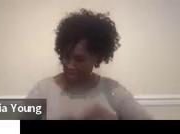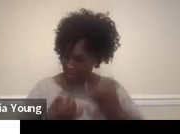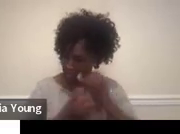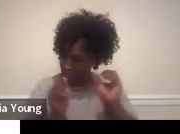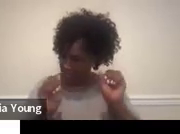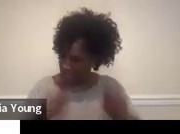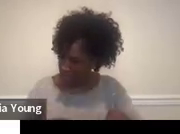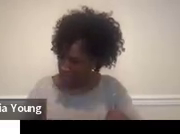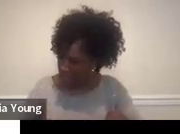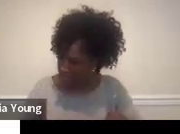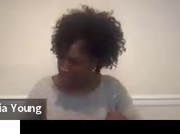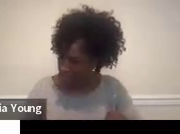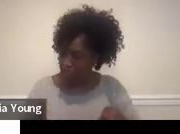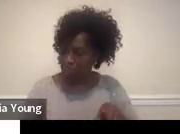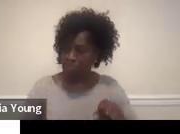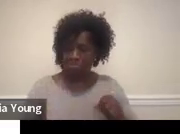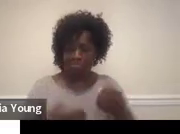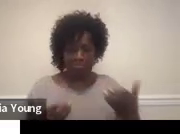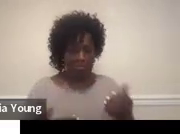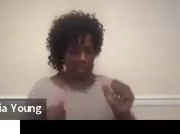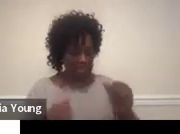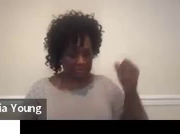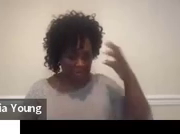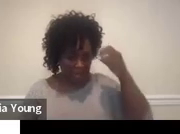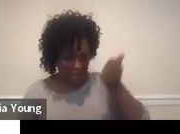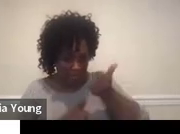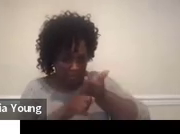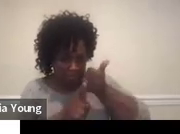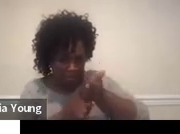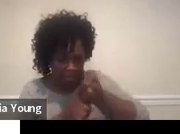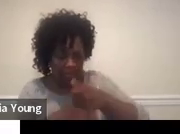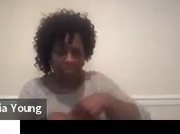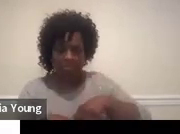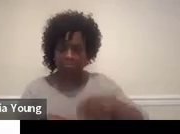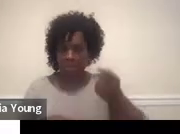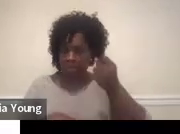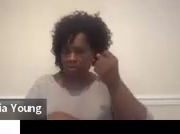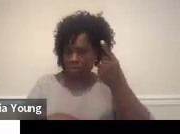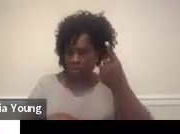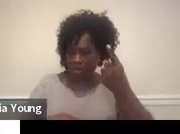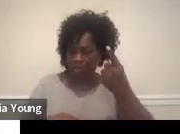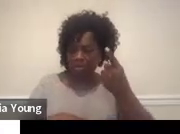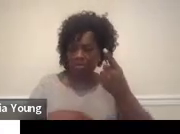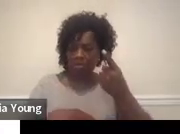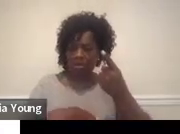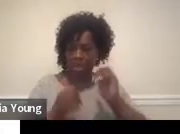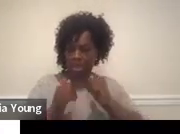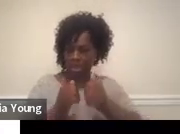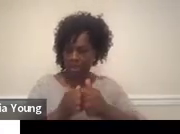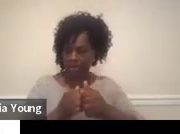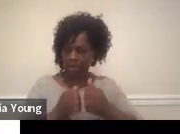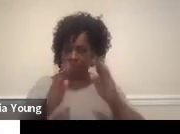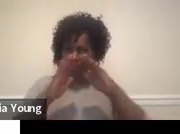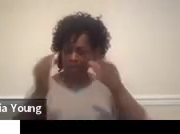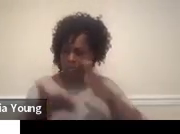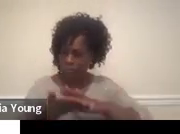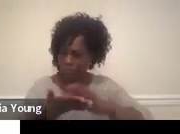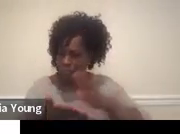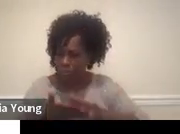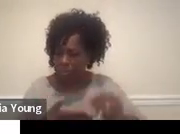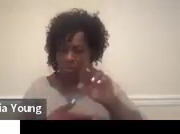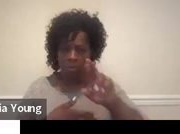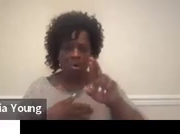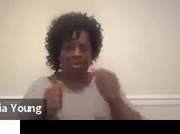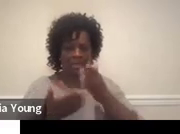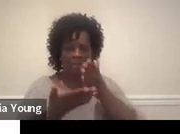Are they able to, you know, shower themselves and understand, you know, about how to keep a house clean? Or can they